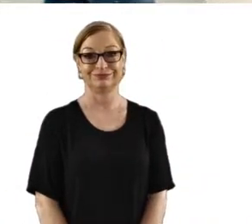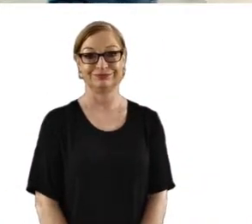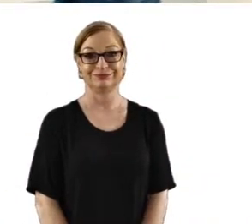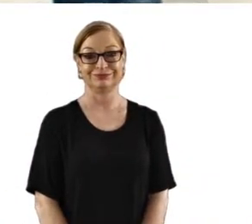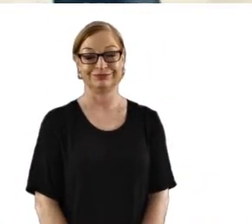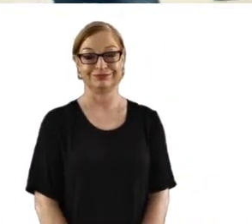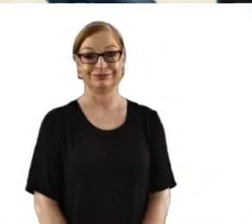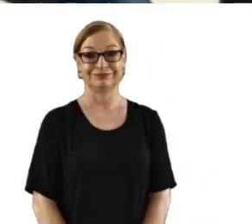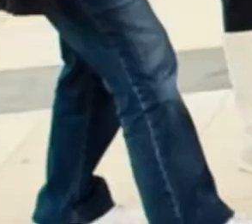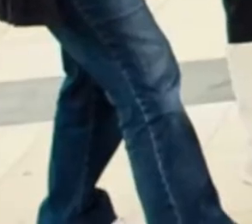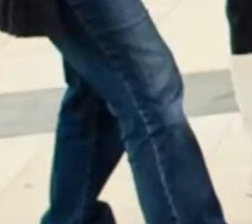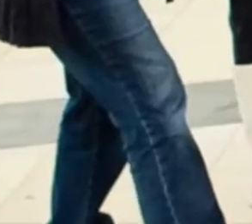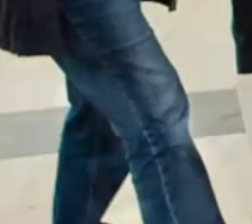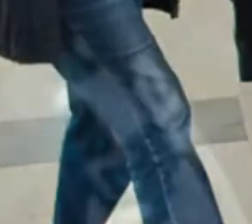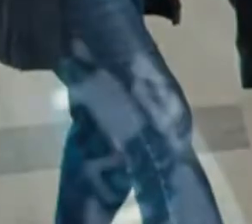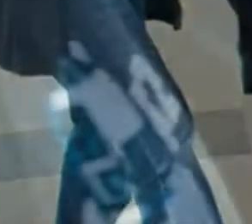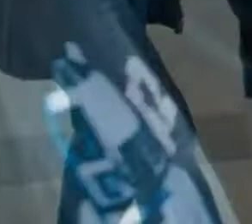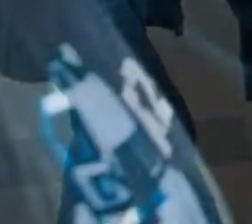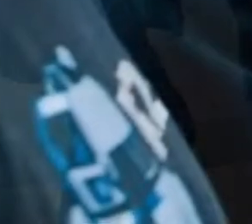adult learners.